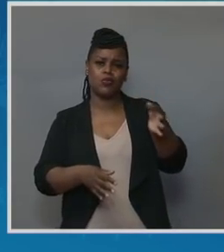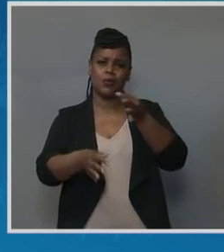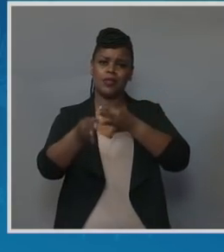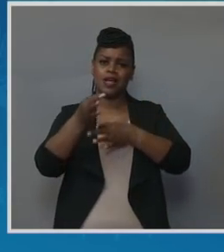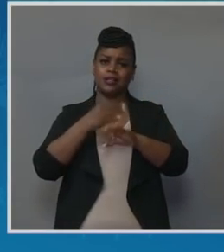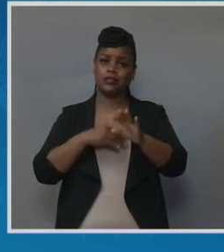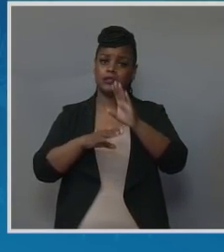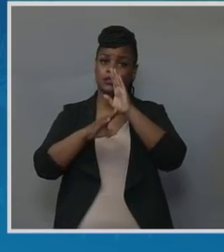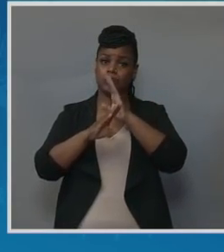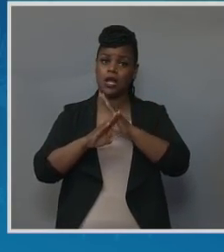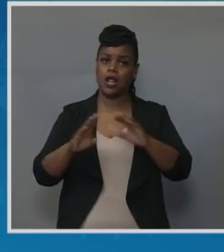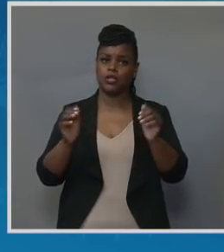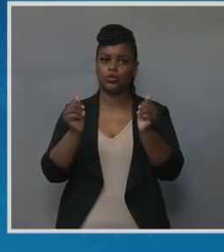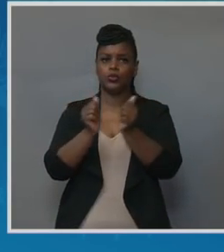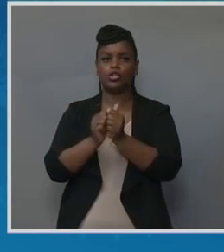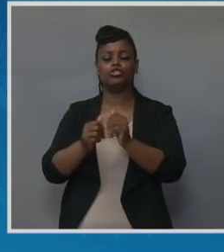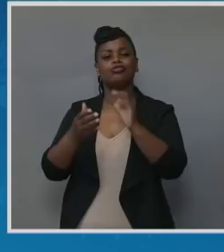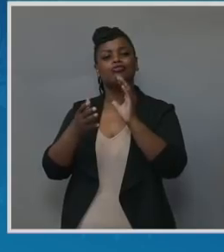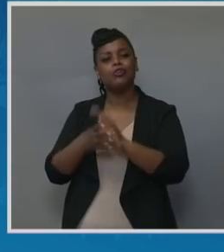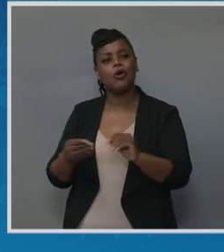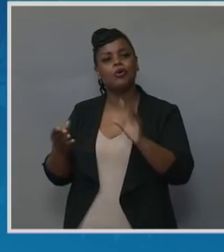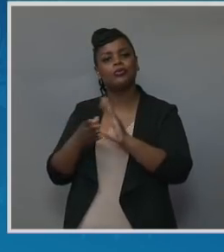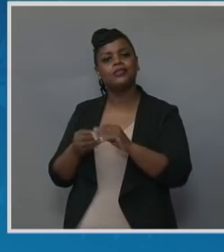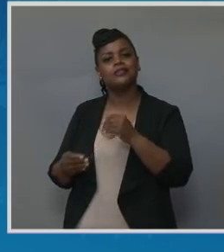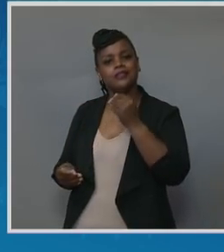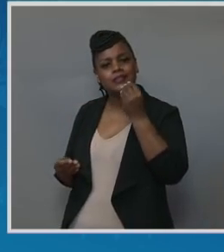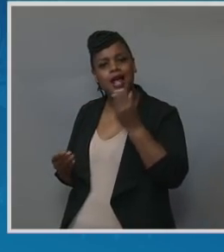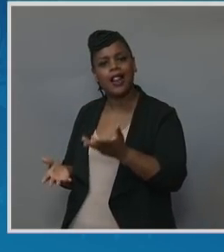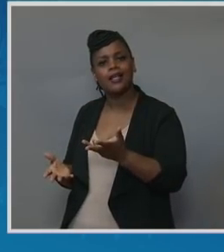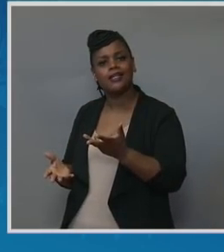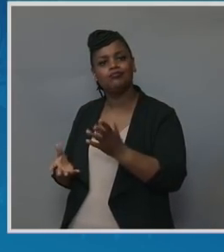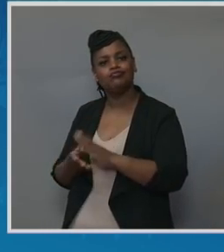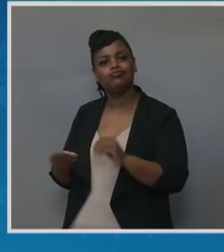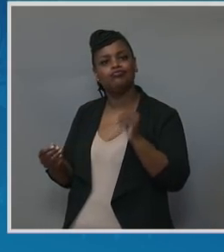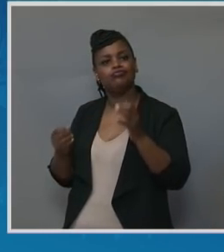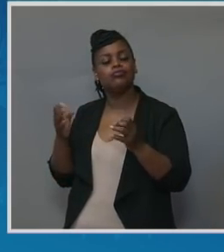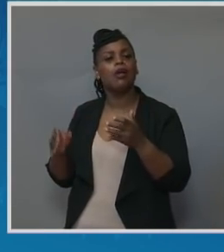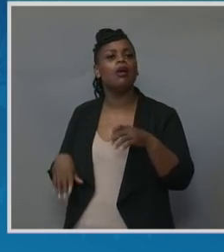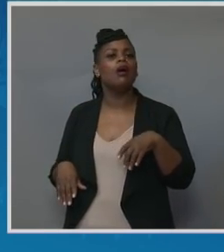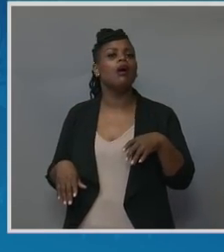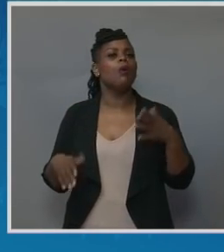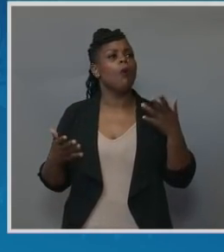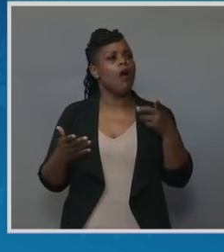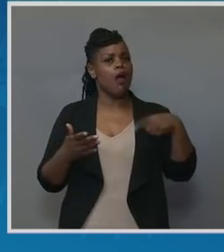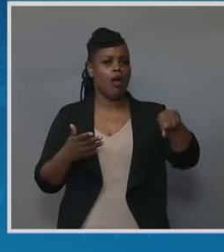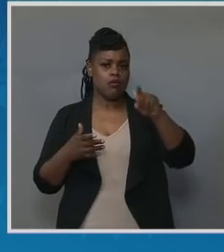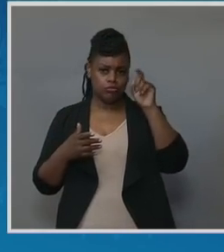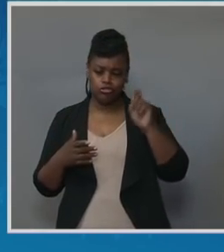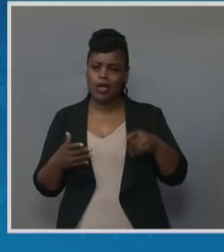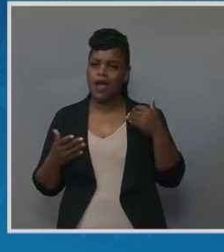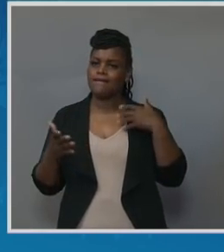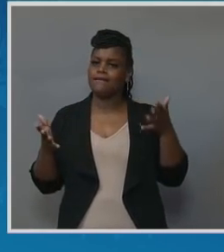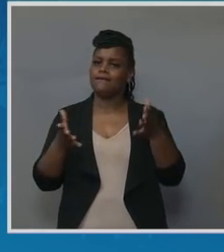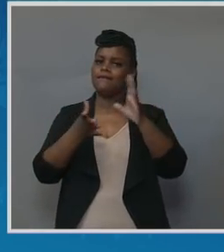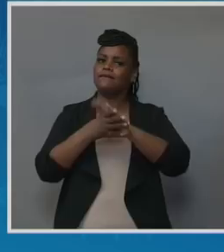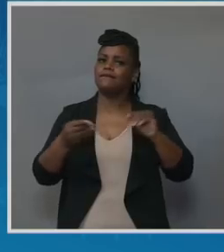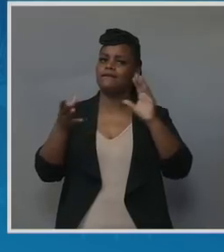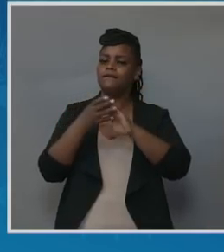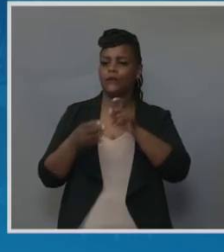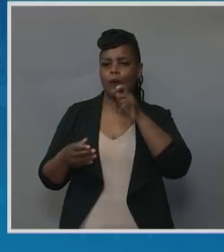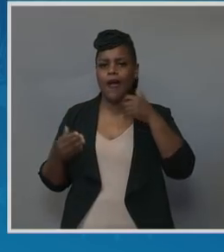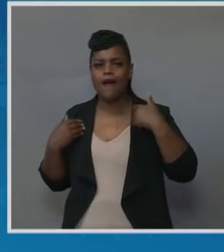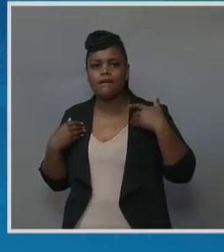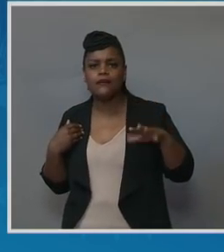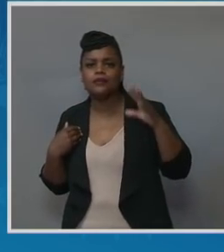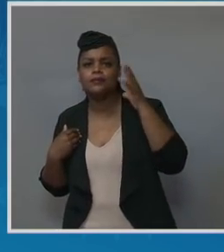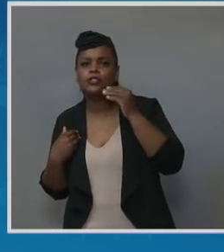But everyone should tell the story and not just those who have experienced it, but everyone else should tell the stories so